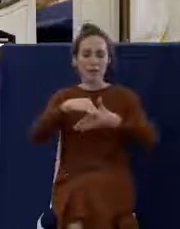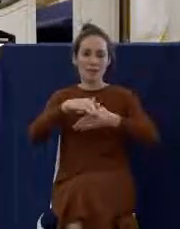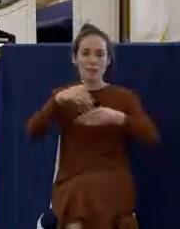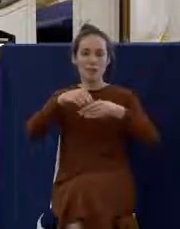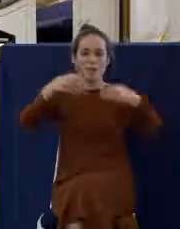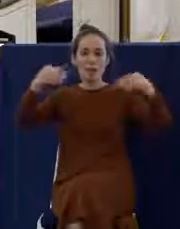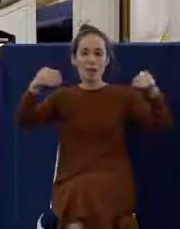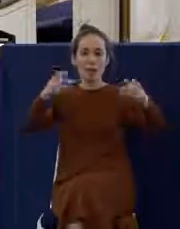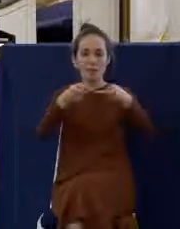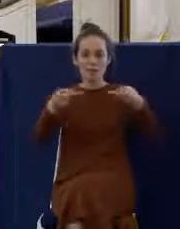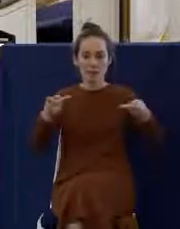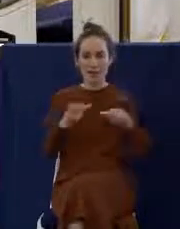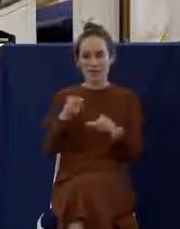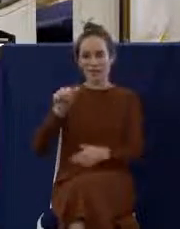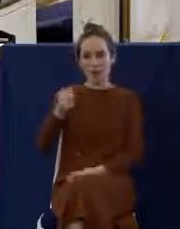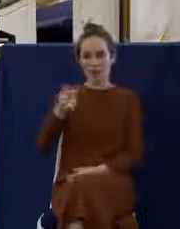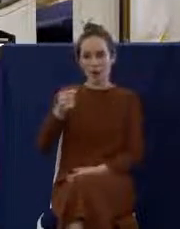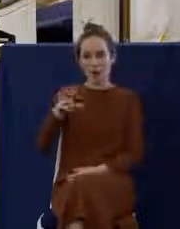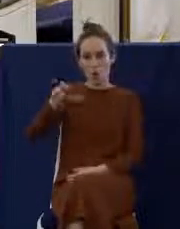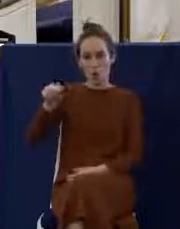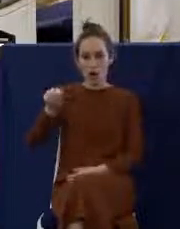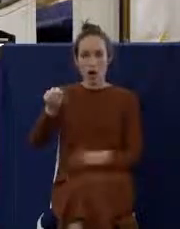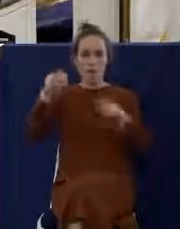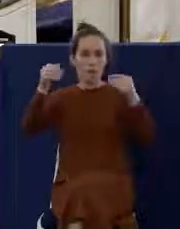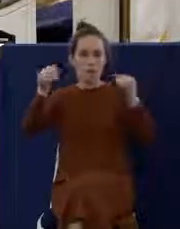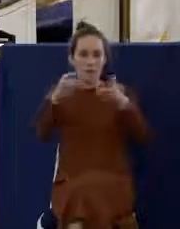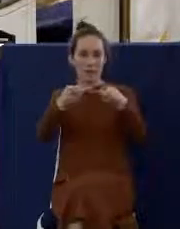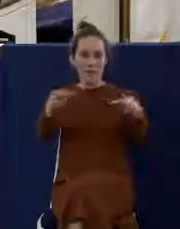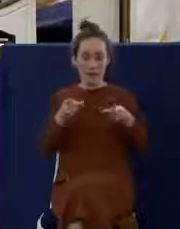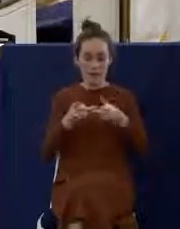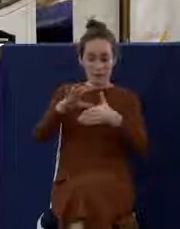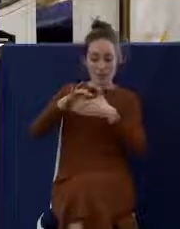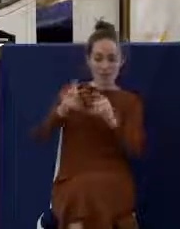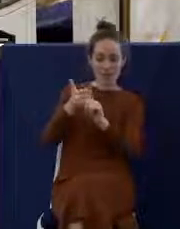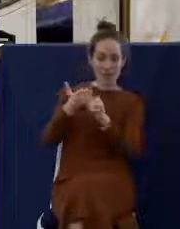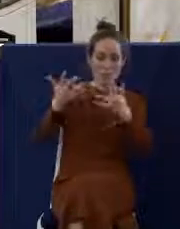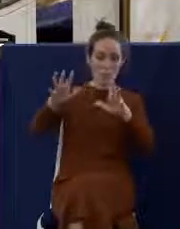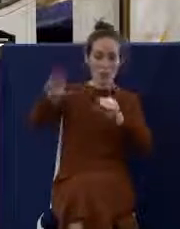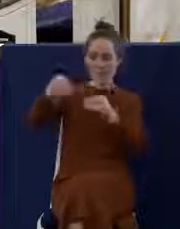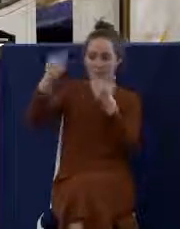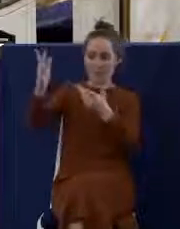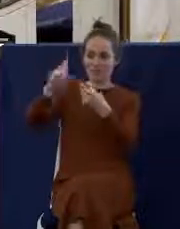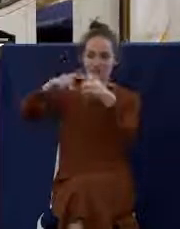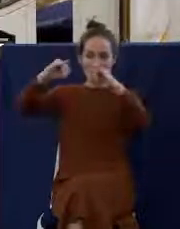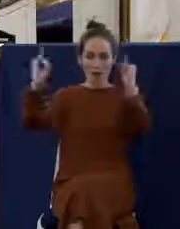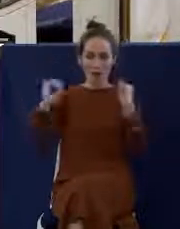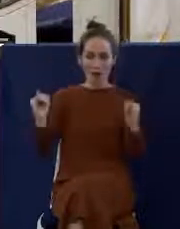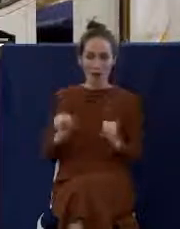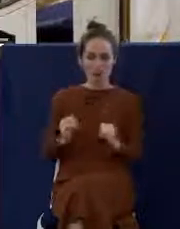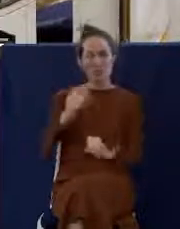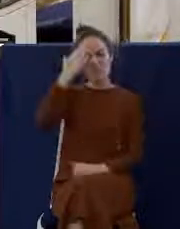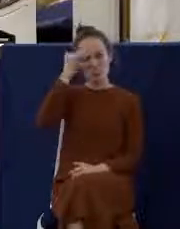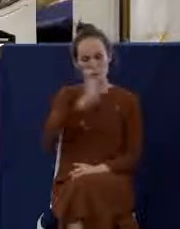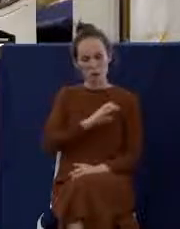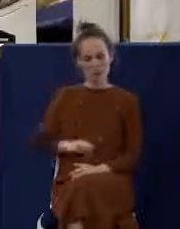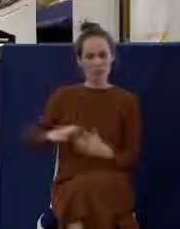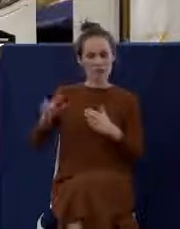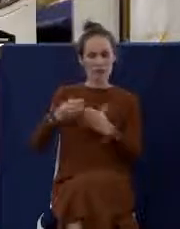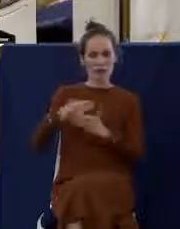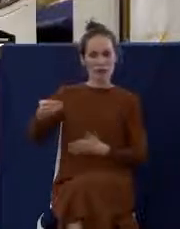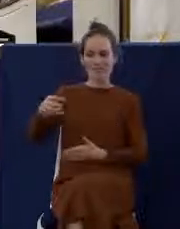agora, this meat that was sacrificed to idols, you say, why would Christians do that? Well, because it was lower. It was lower in price.